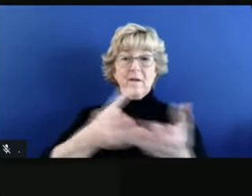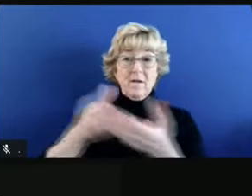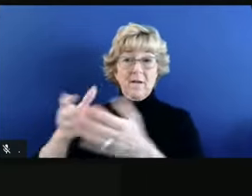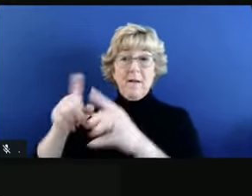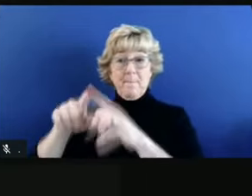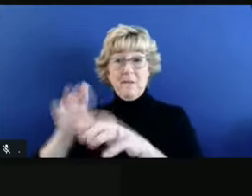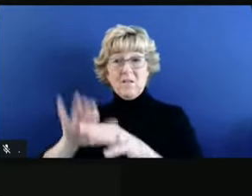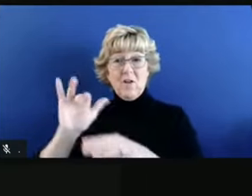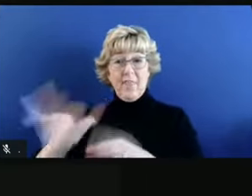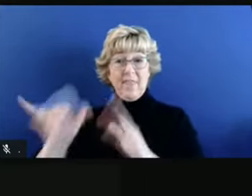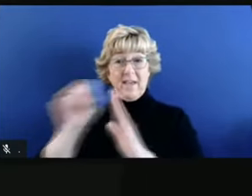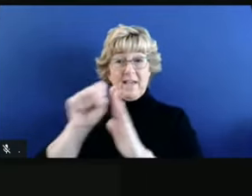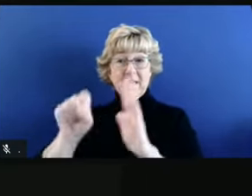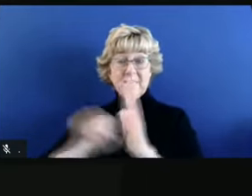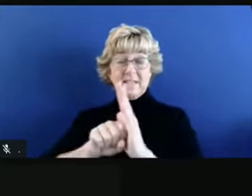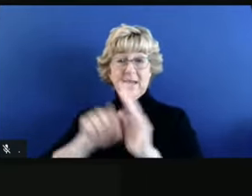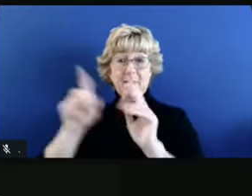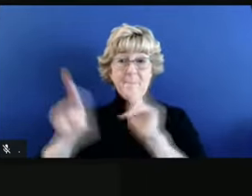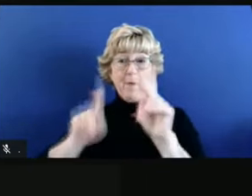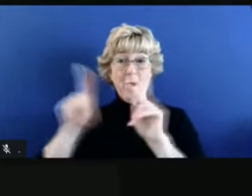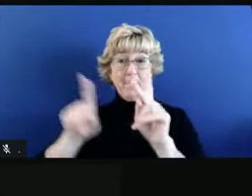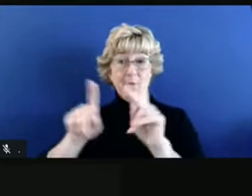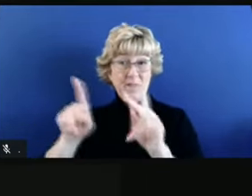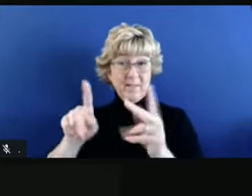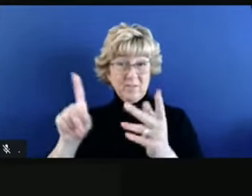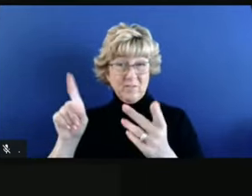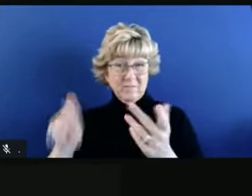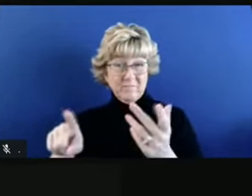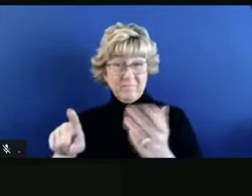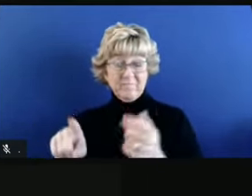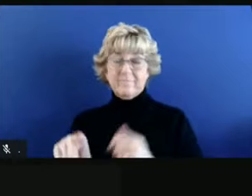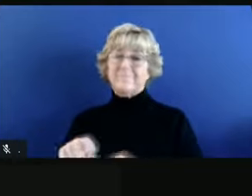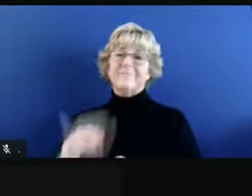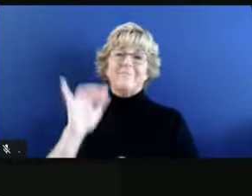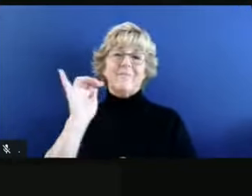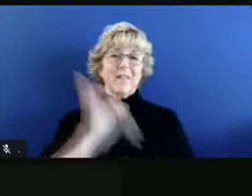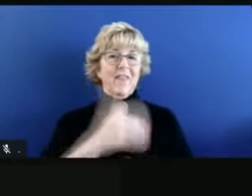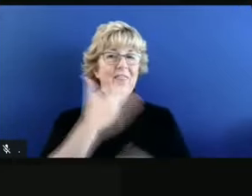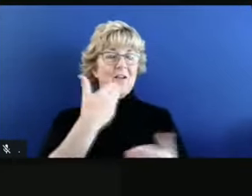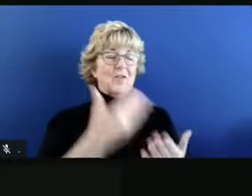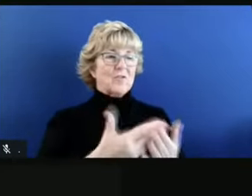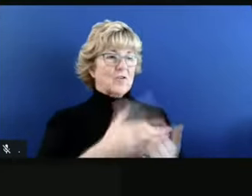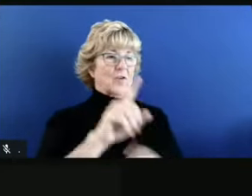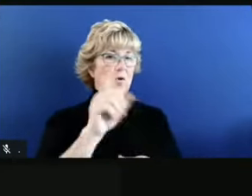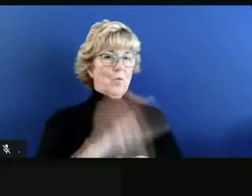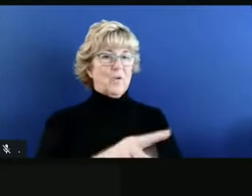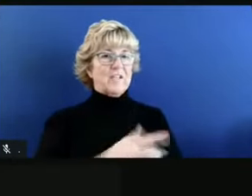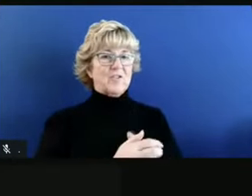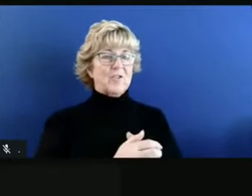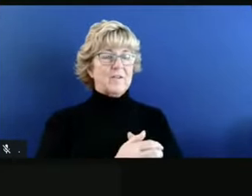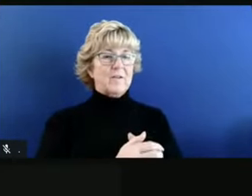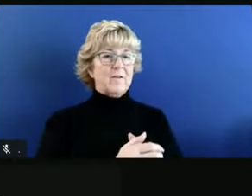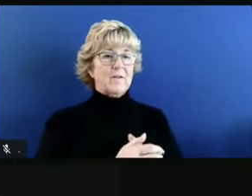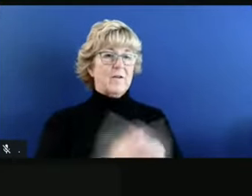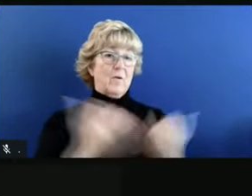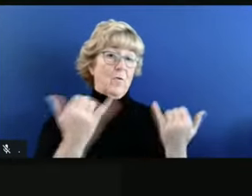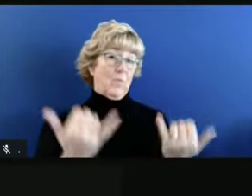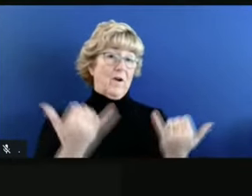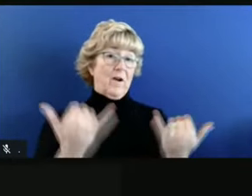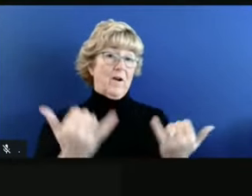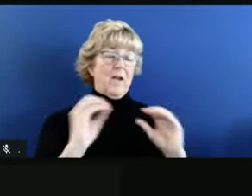Yeah, mean, really all, all excellent questions. You know, currently, there is no